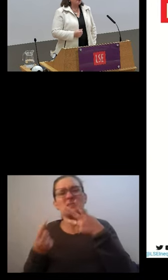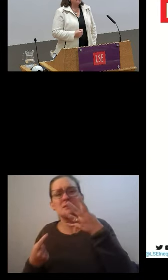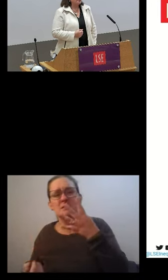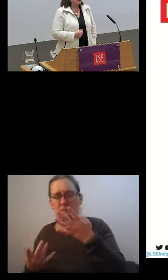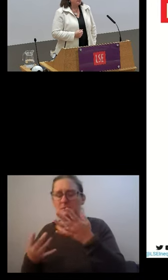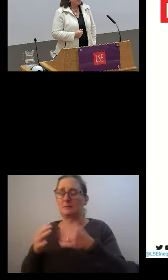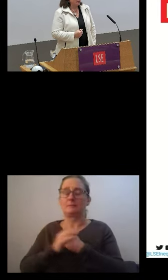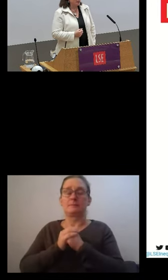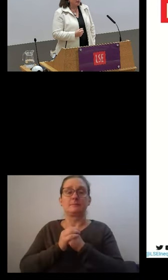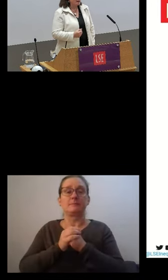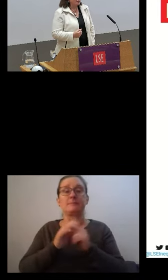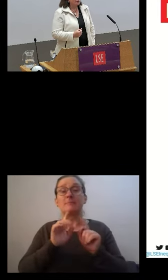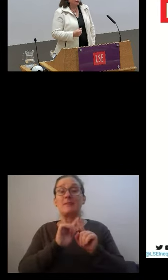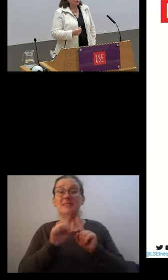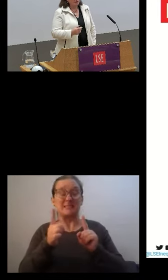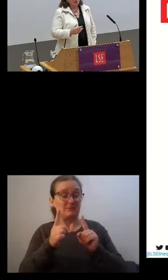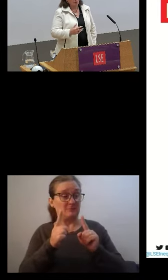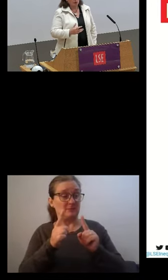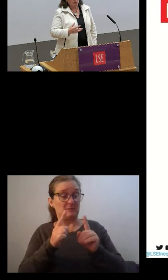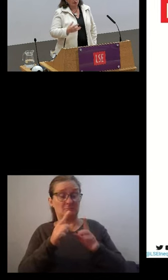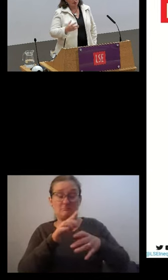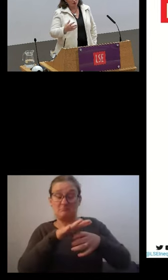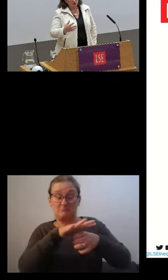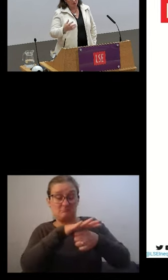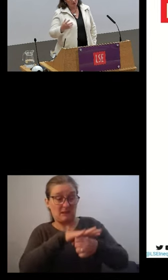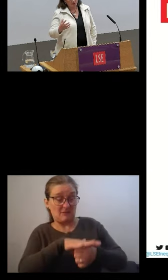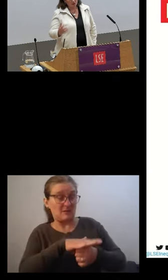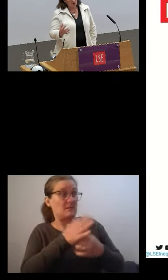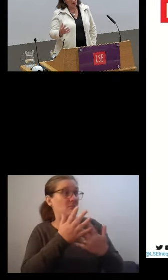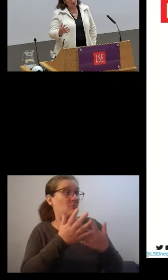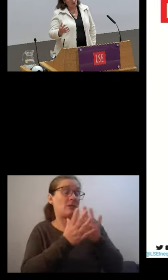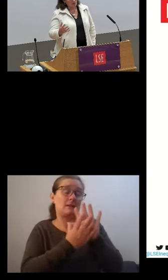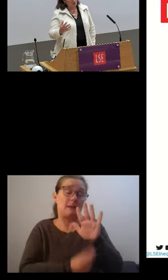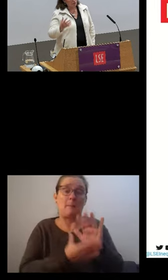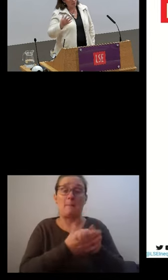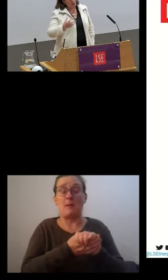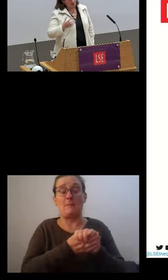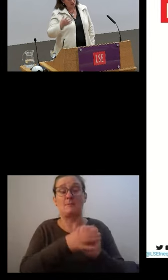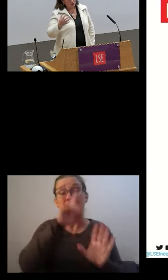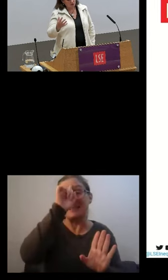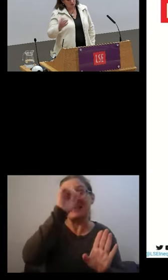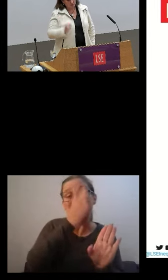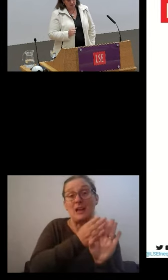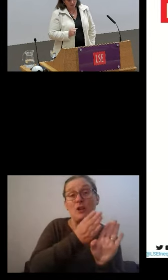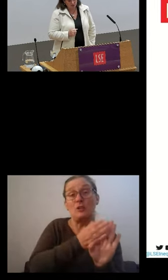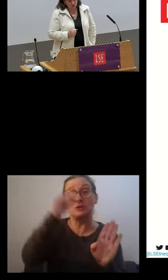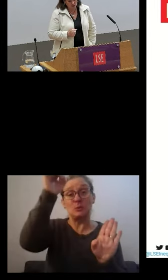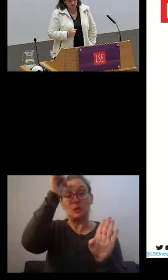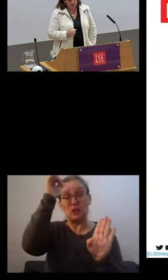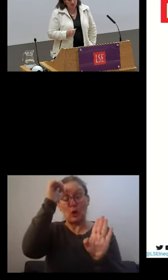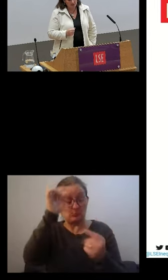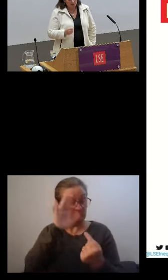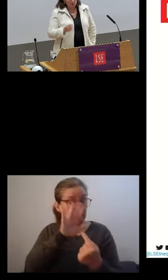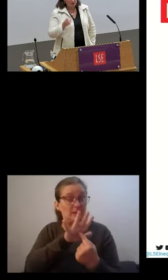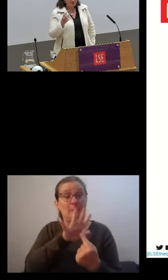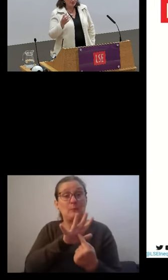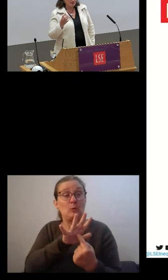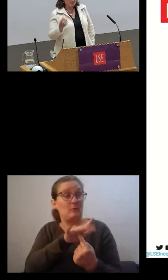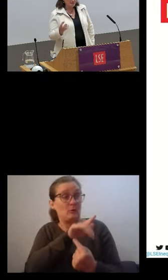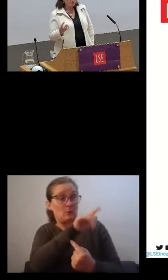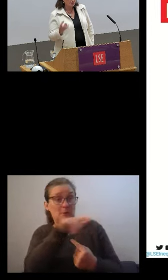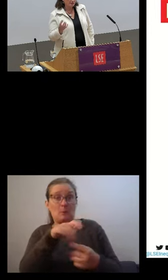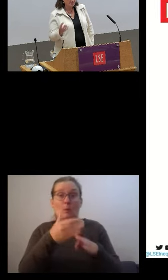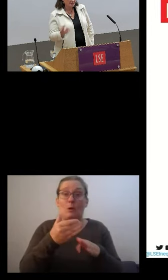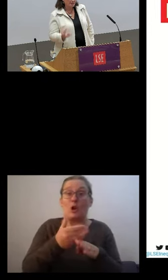different disciplinary perspectives. So for example, we know a lot from psychologists about what matters to workers. But